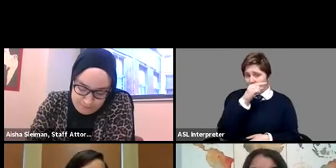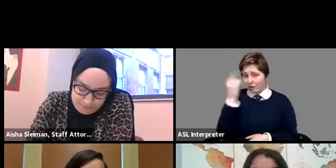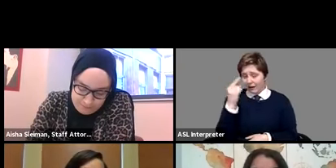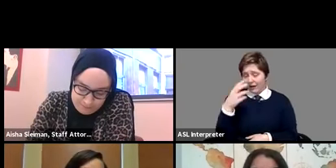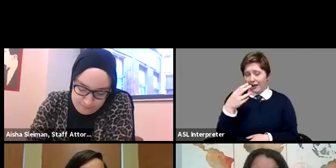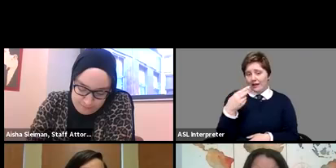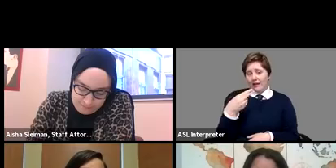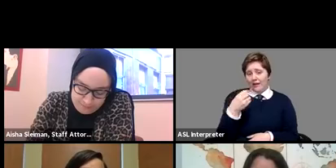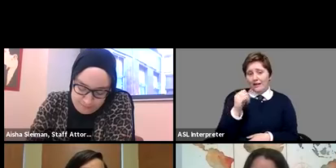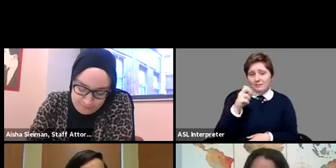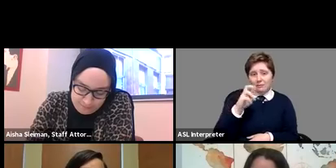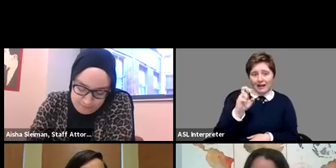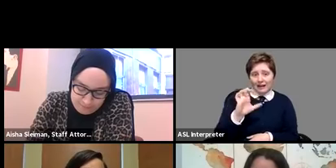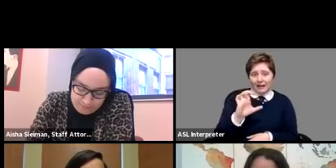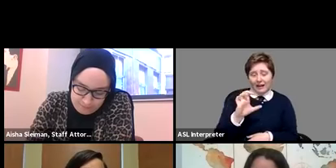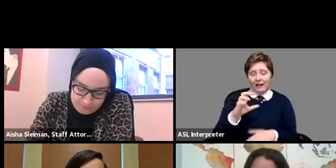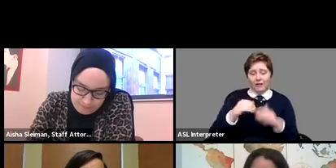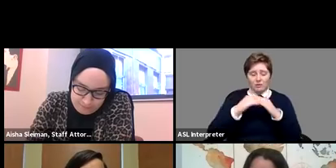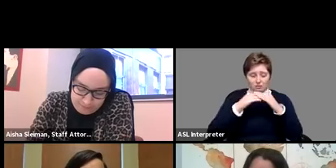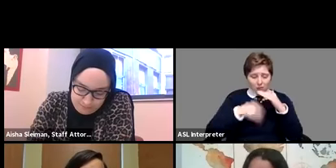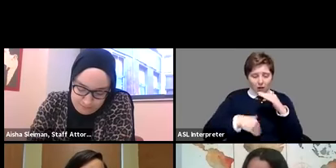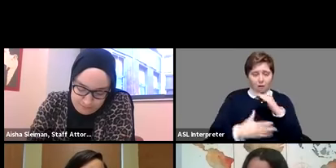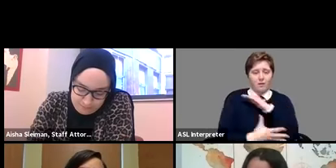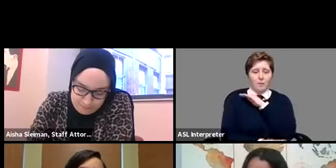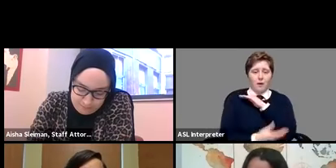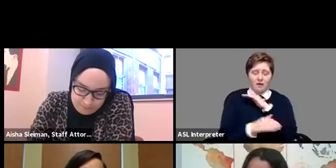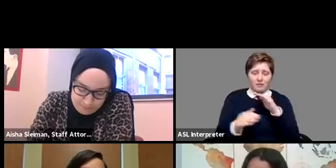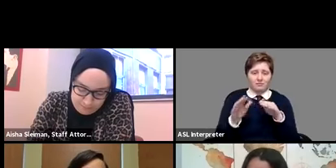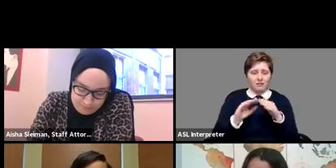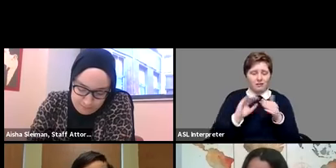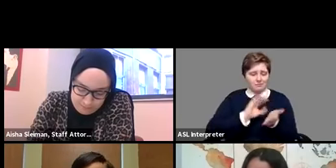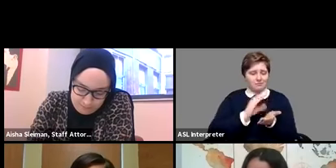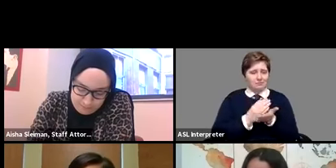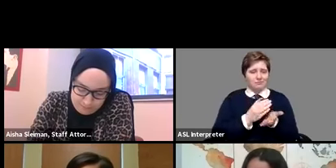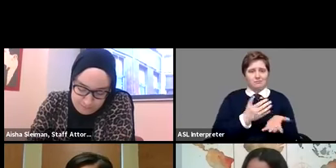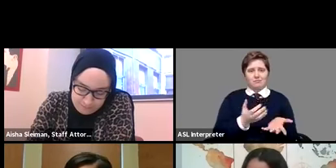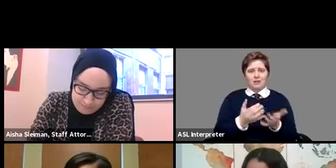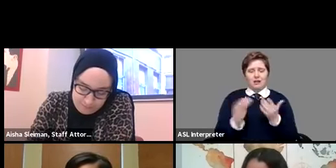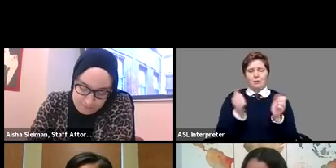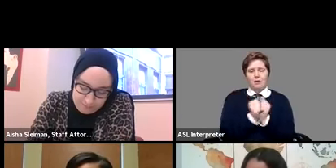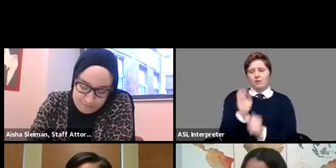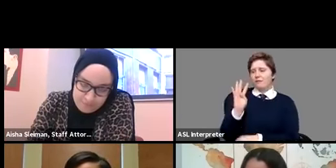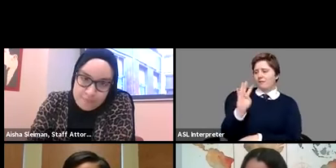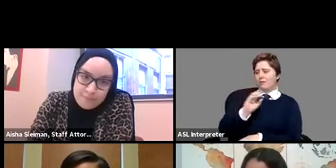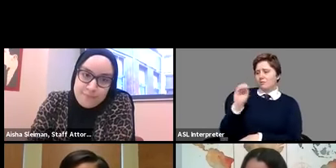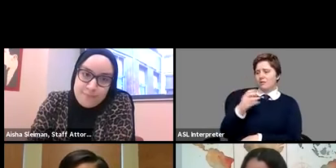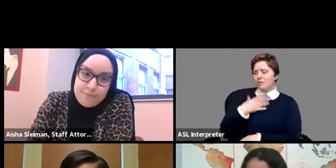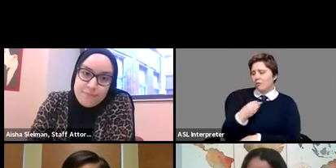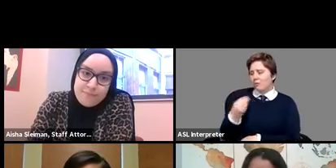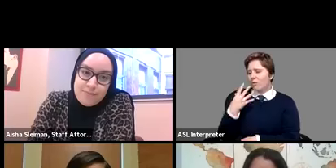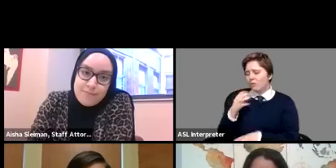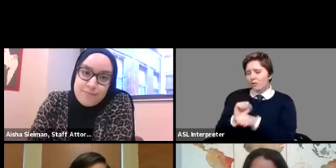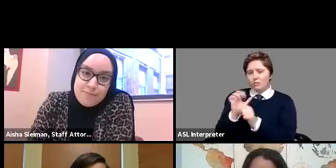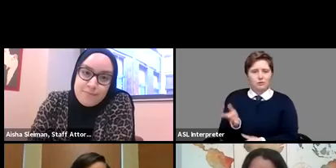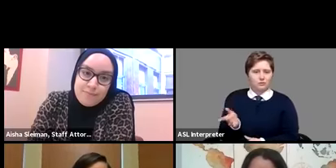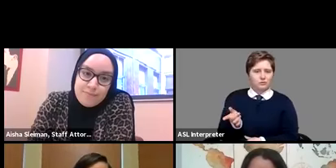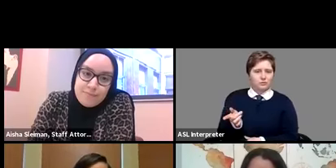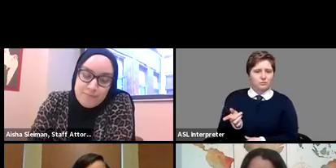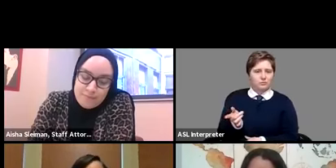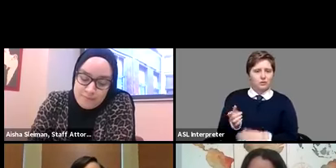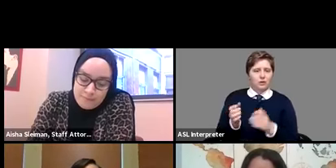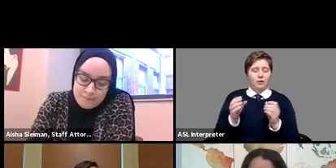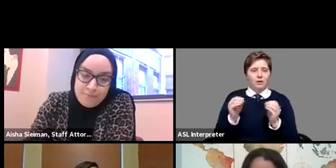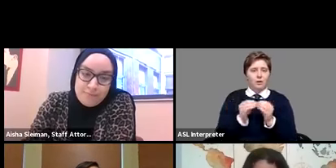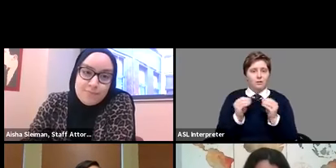hispanic workers earned below the poverty level compared with just four percent of white workers even more